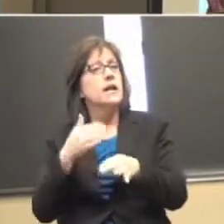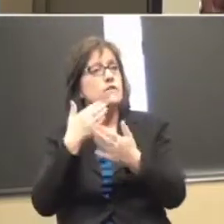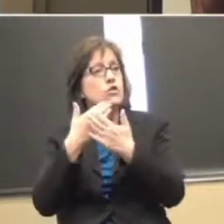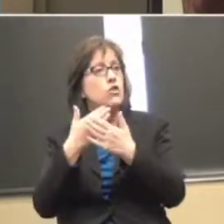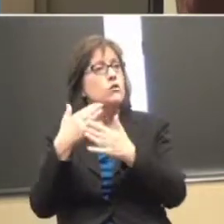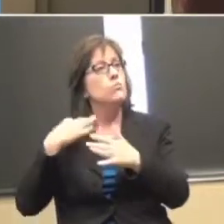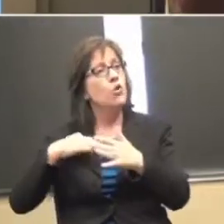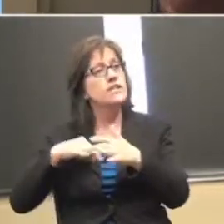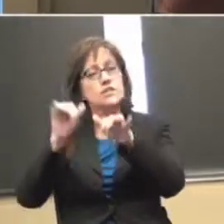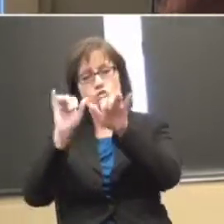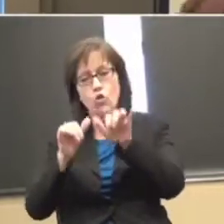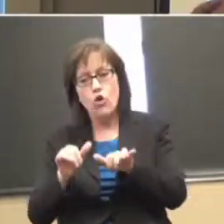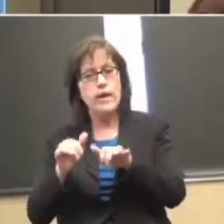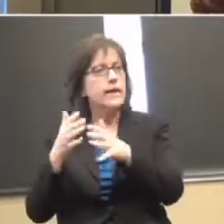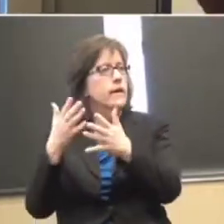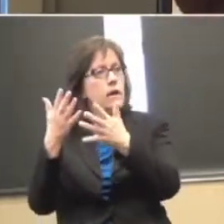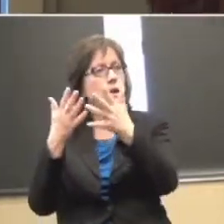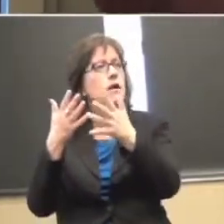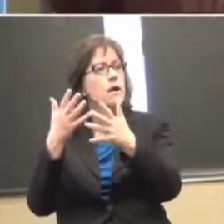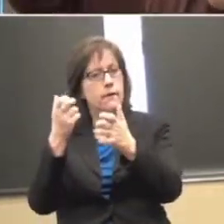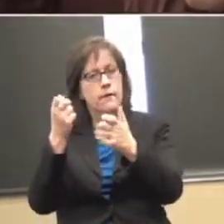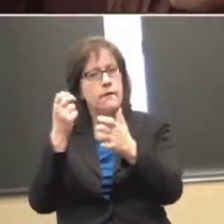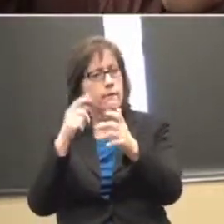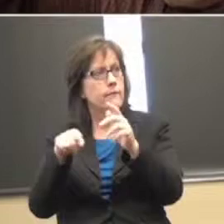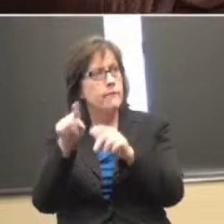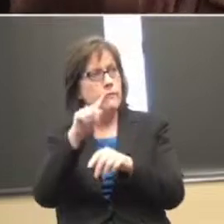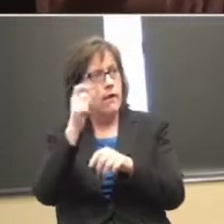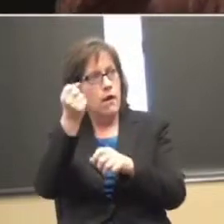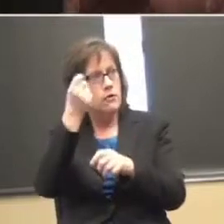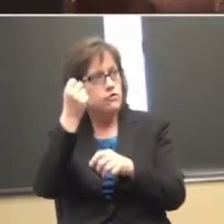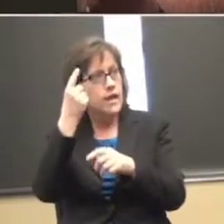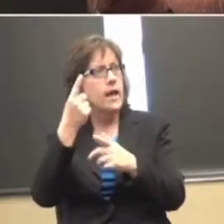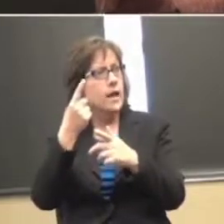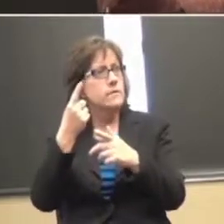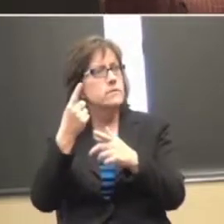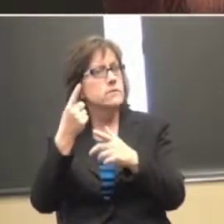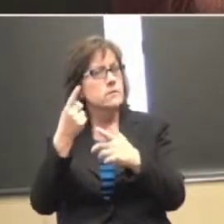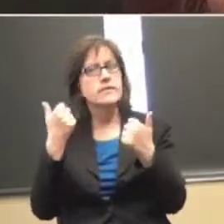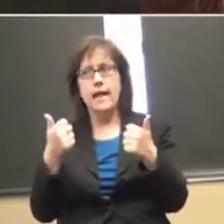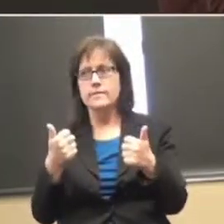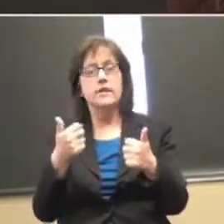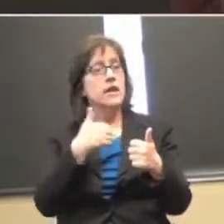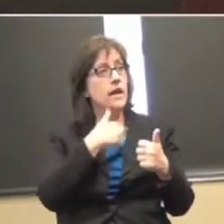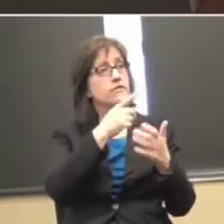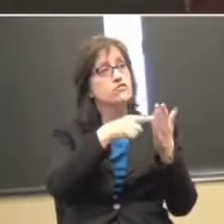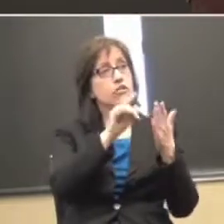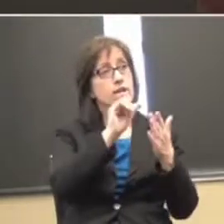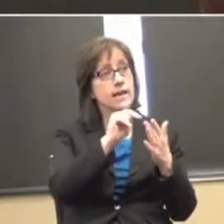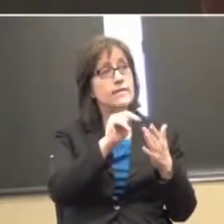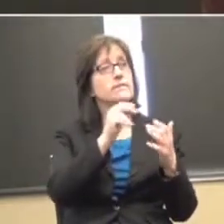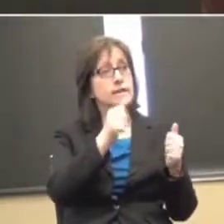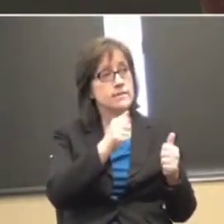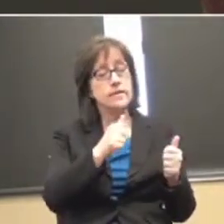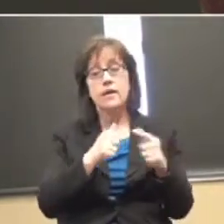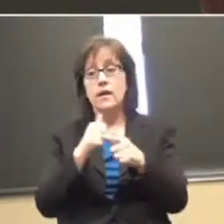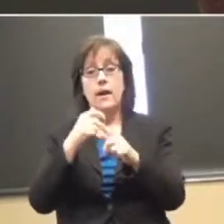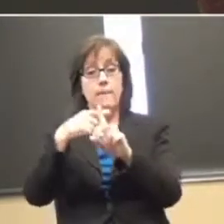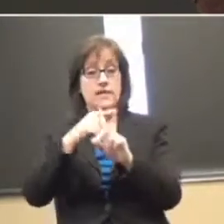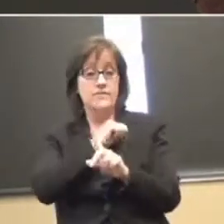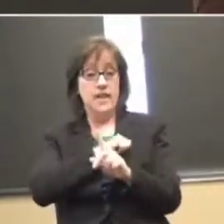understand it? Was this taught? All right. Then was there a check-in? Yes. Person have a positive attitude? Do we help set goals?